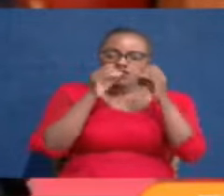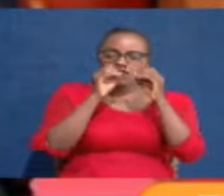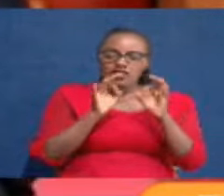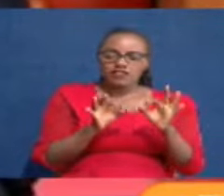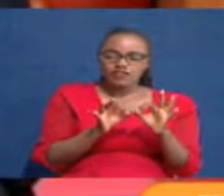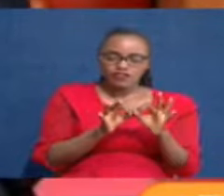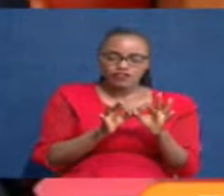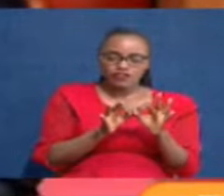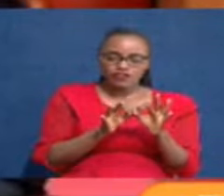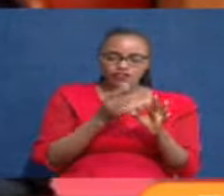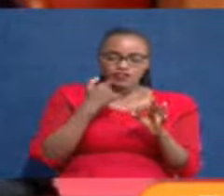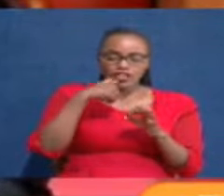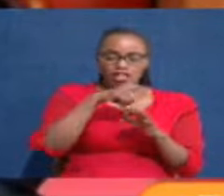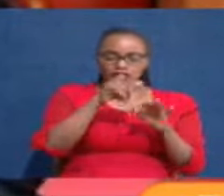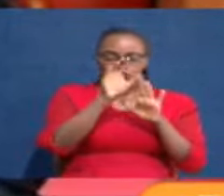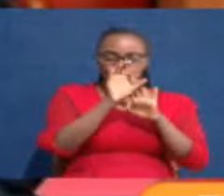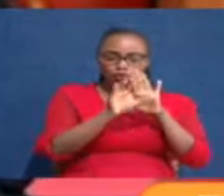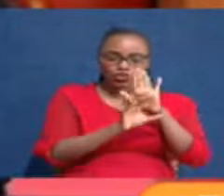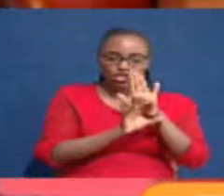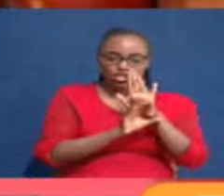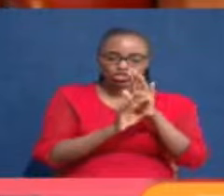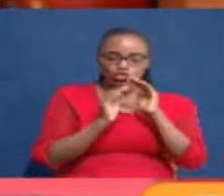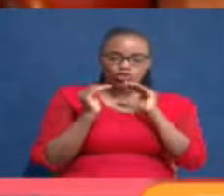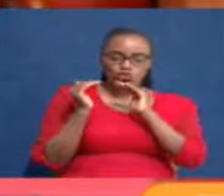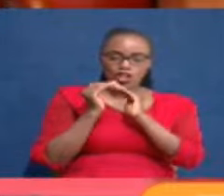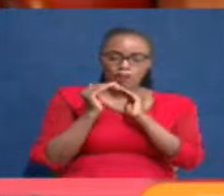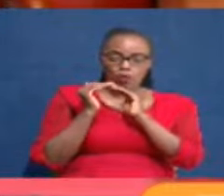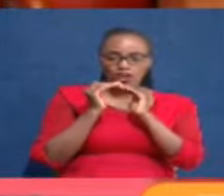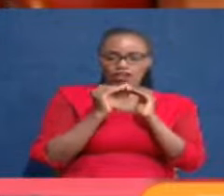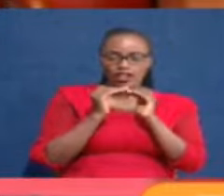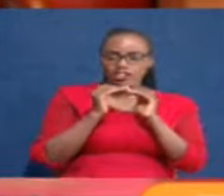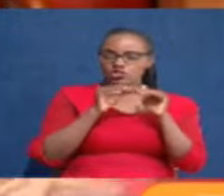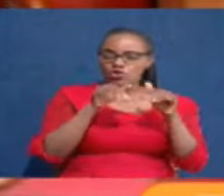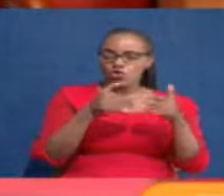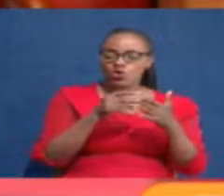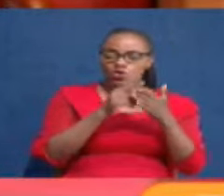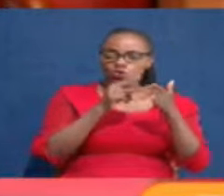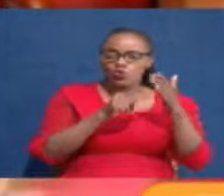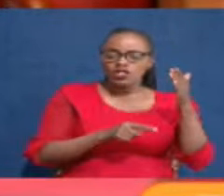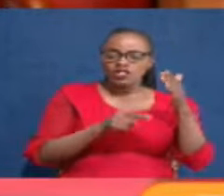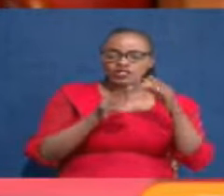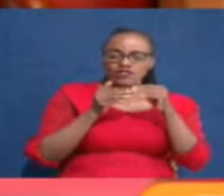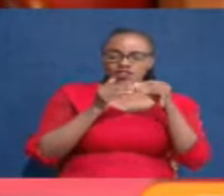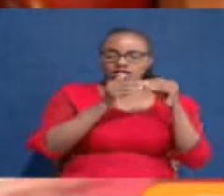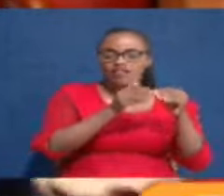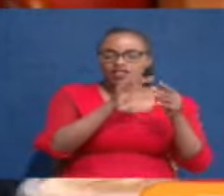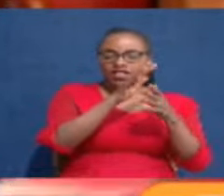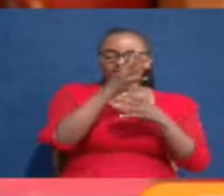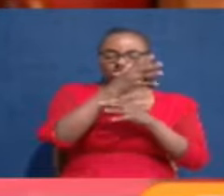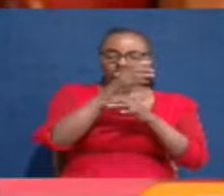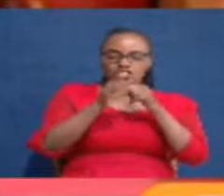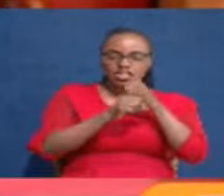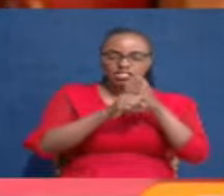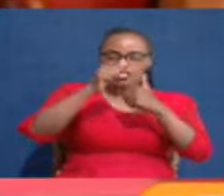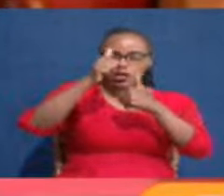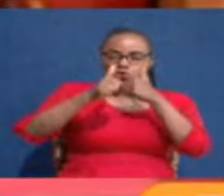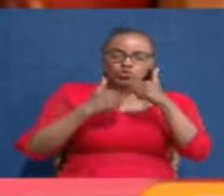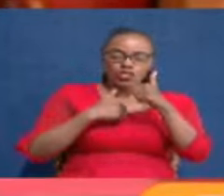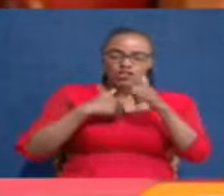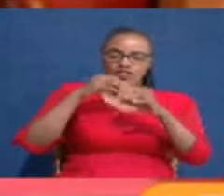we are in a constitutional democracy or what kind of governance structure we have in this country.